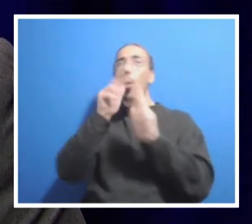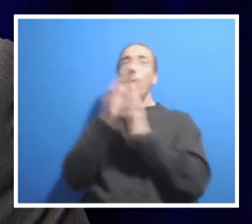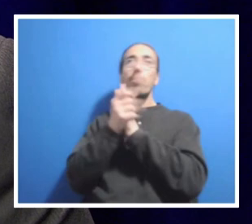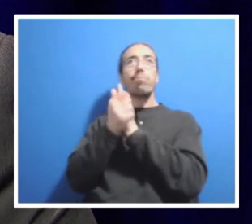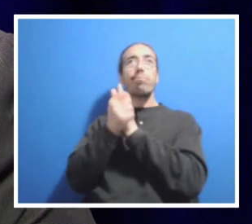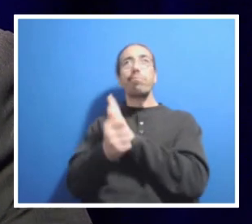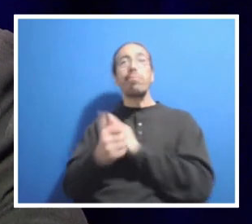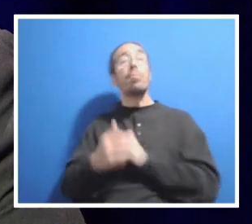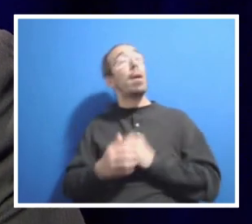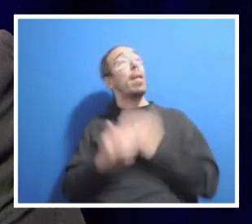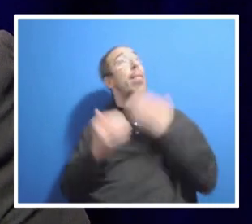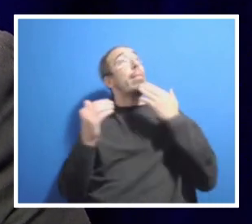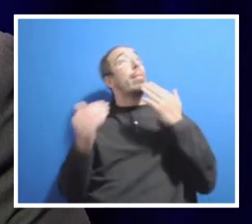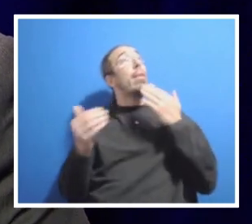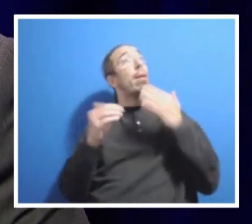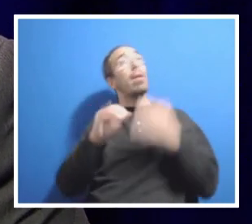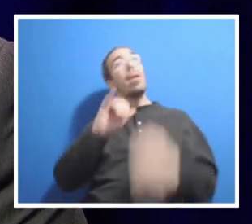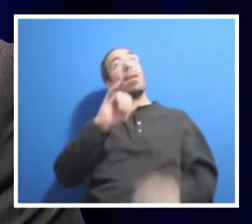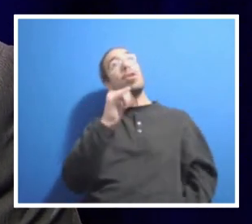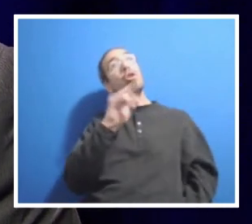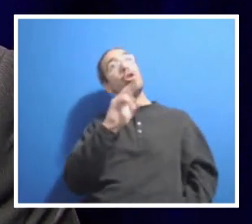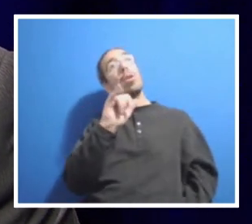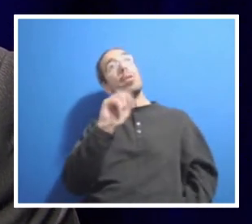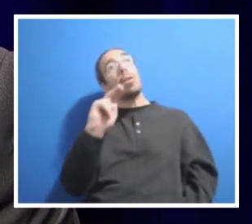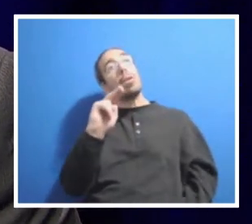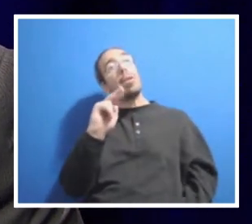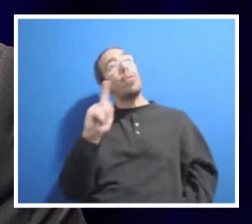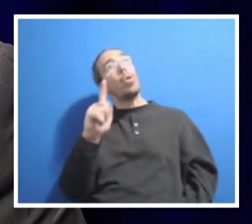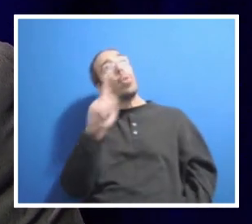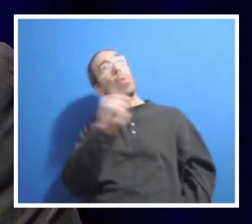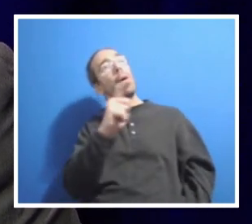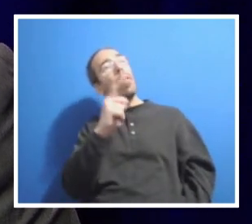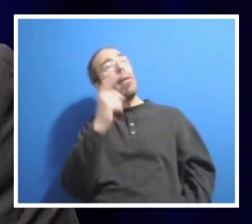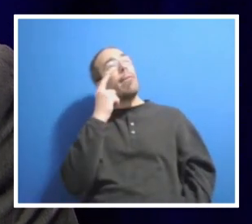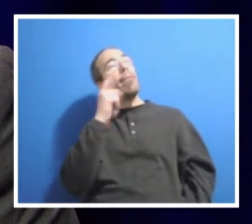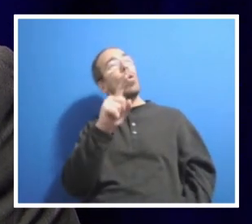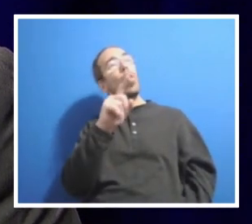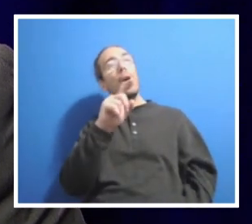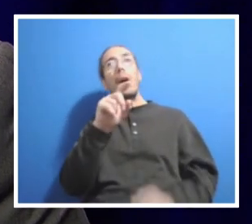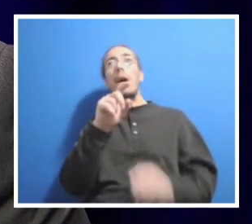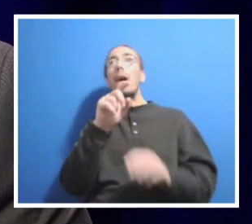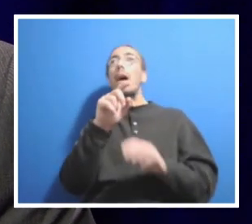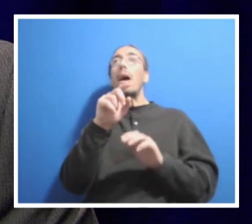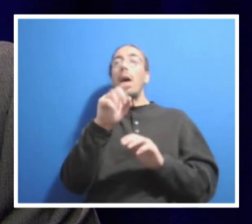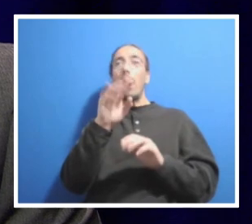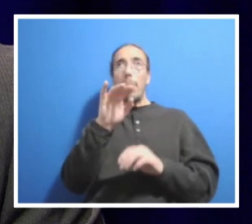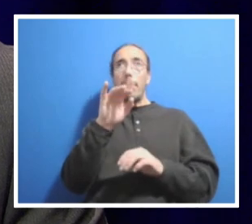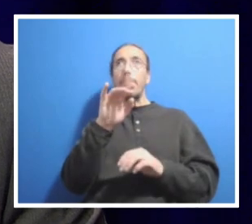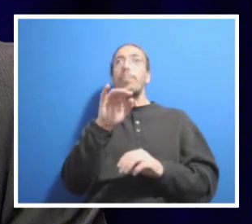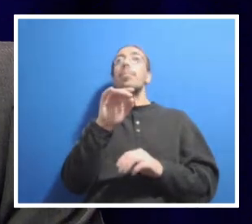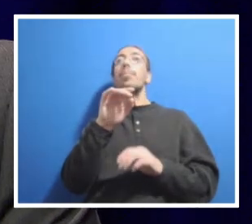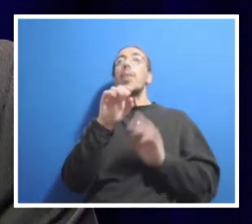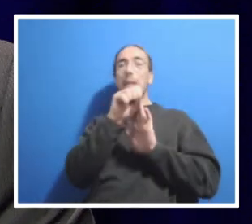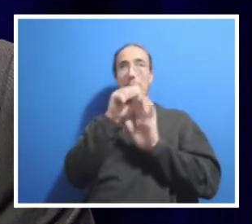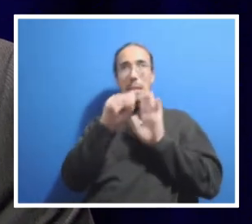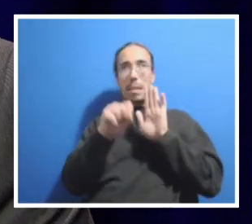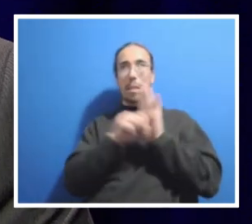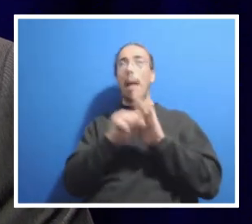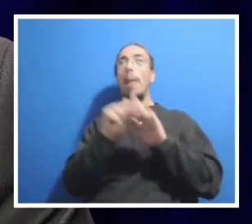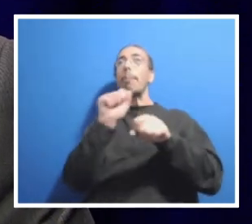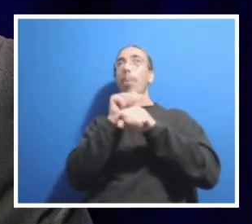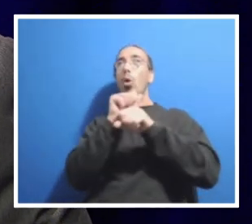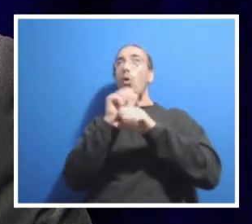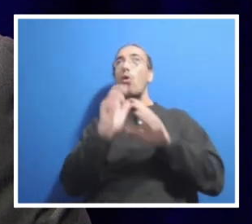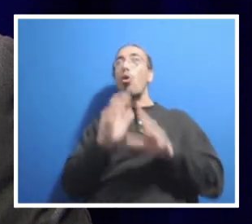you. Justin, we have one for you, and it comes specifically from a Commonwealth campus employee. And they're asking if their leadership has